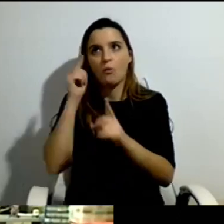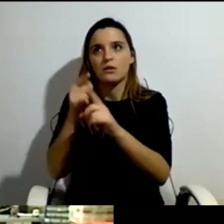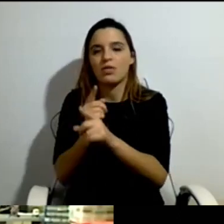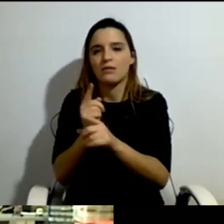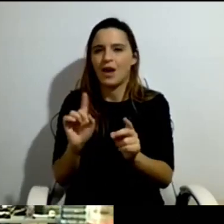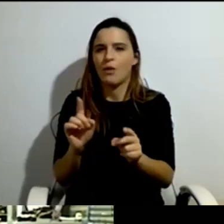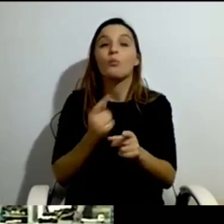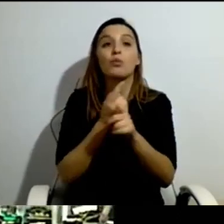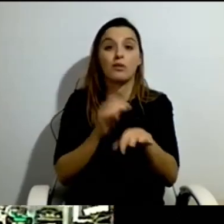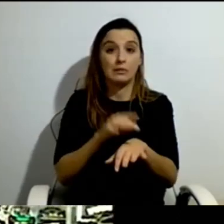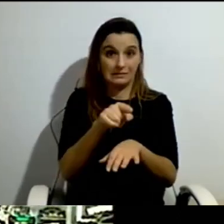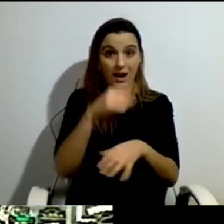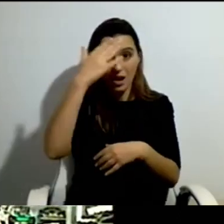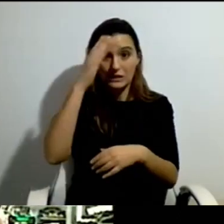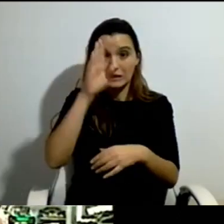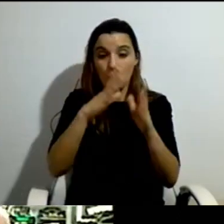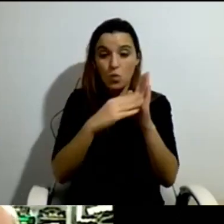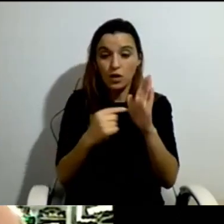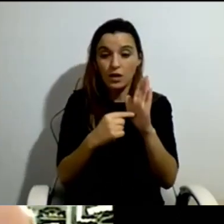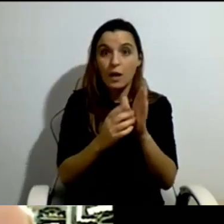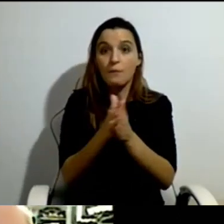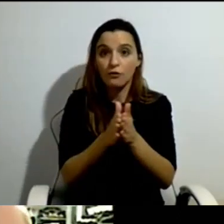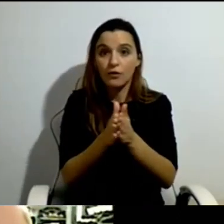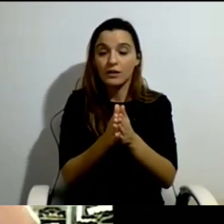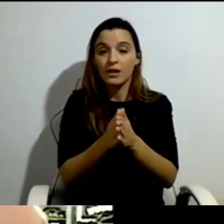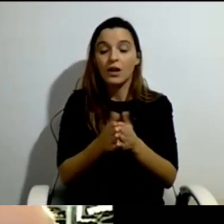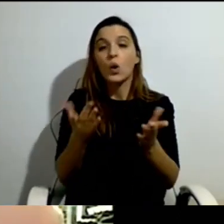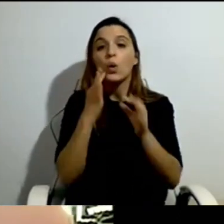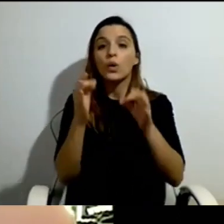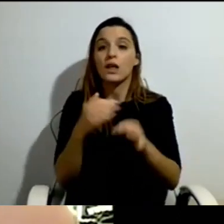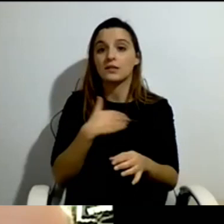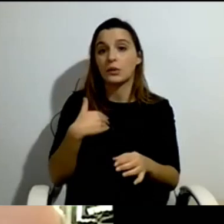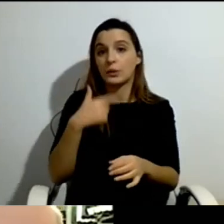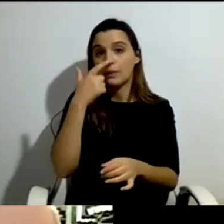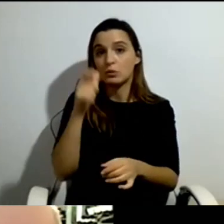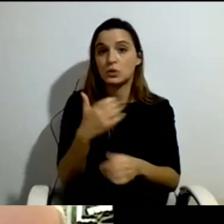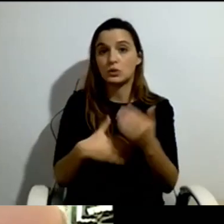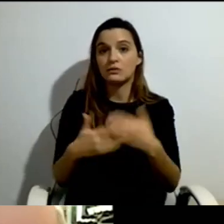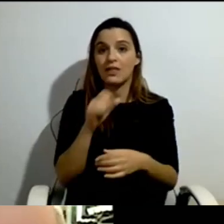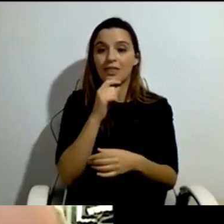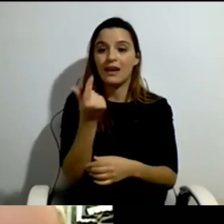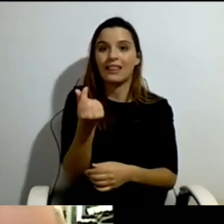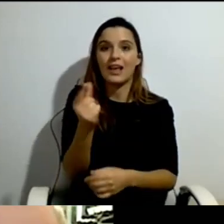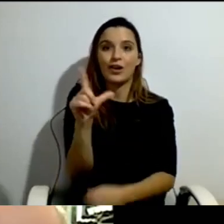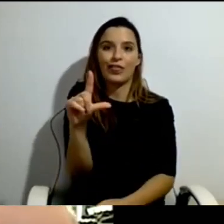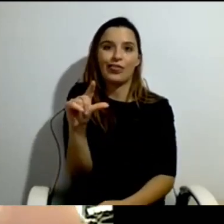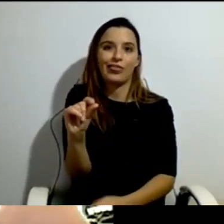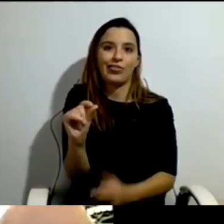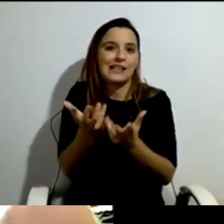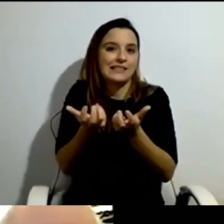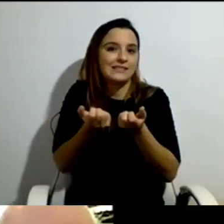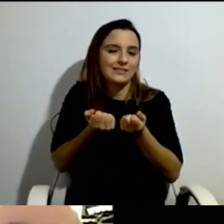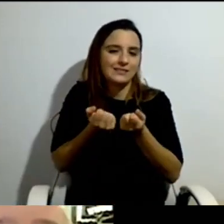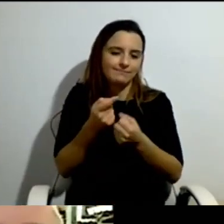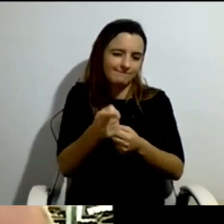health care for the disabled would cost much less. And that was their main interest, of course. And they